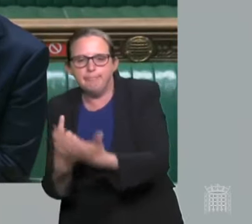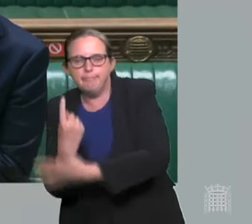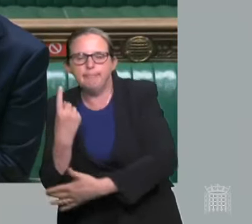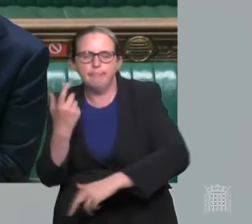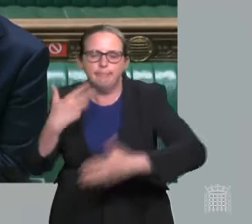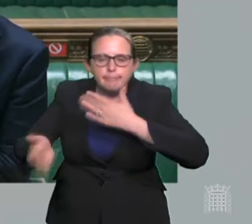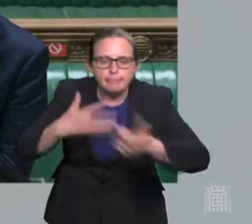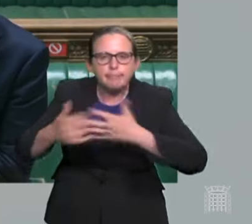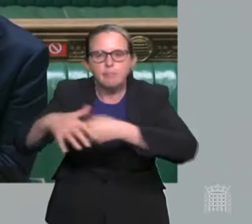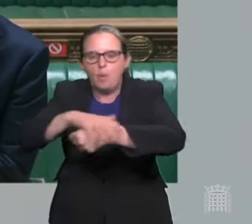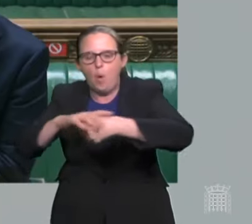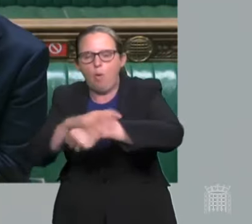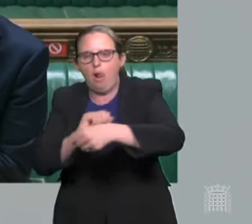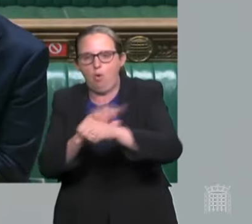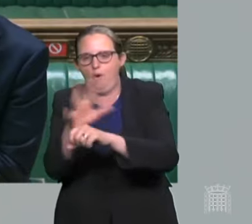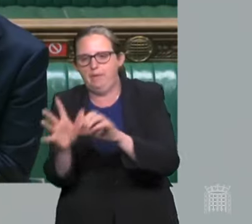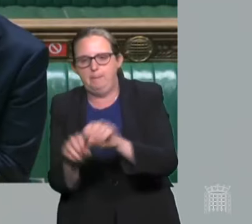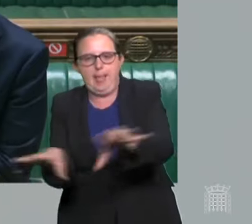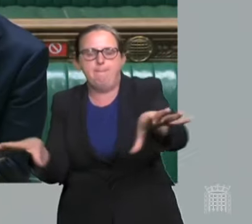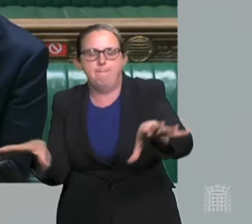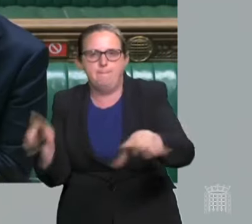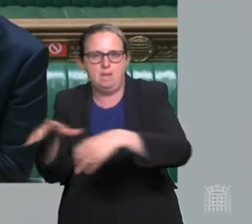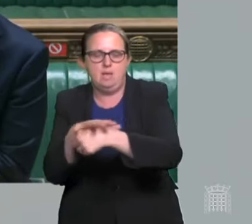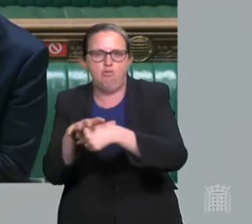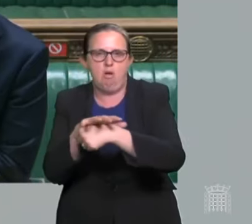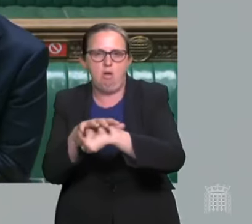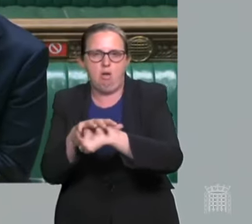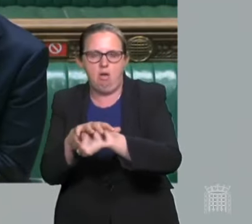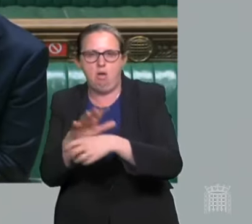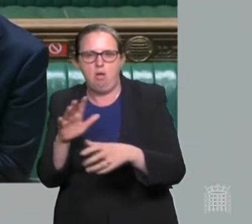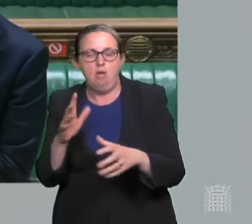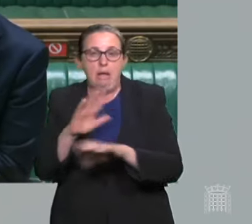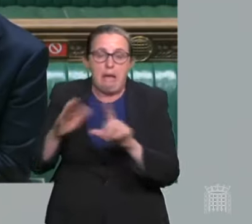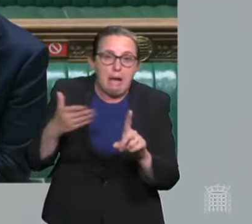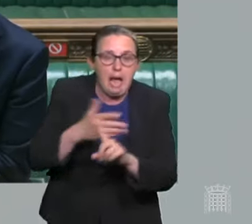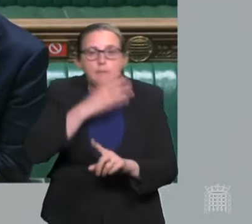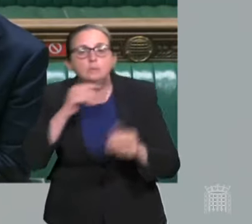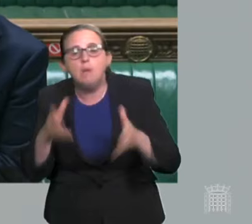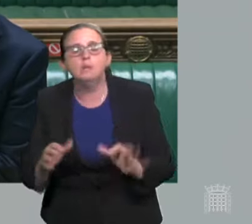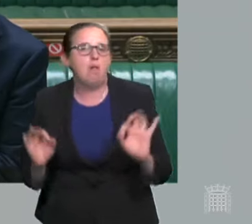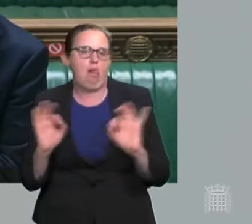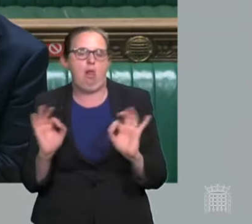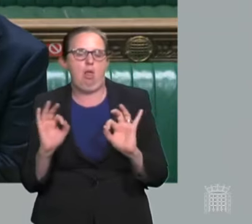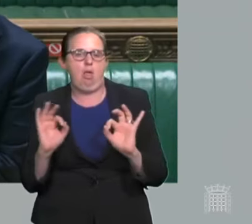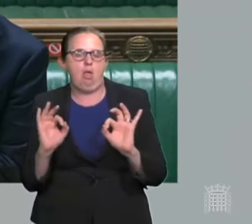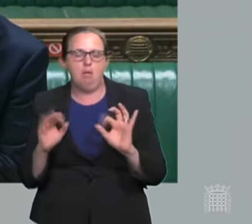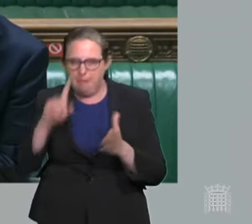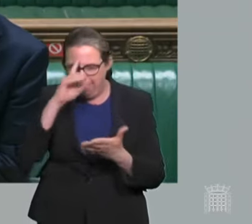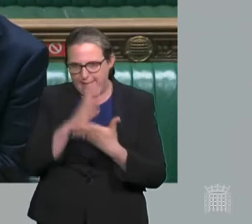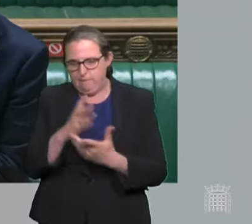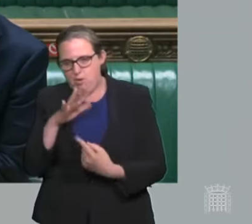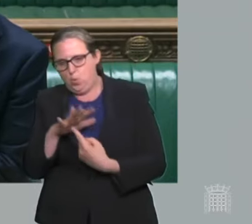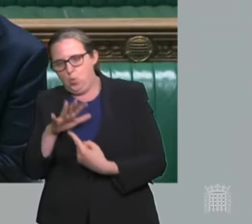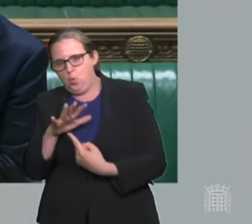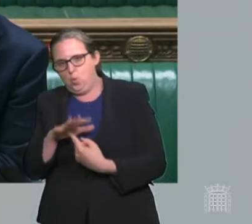of course, there is no intention at this point that those powers will be used, but we believe that it is necessary to have